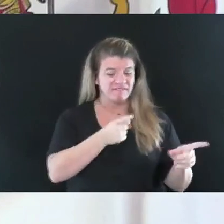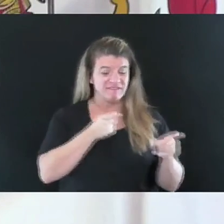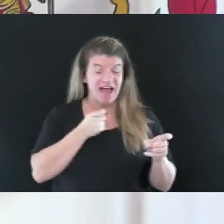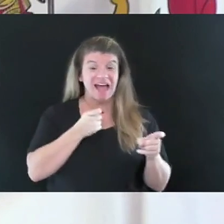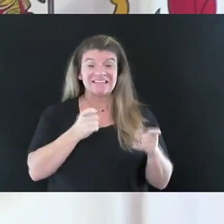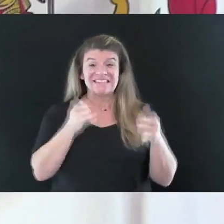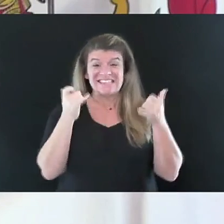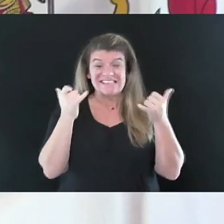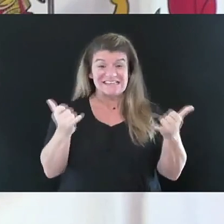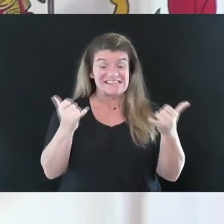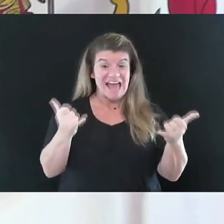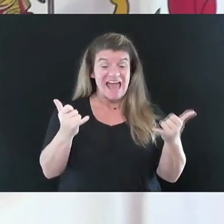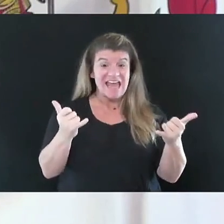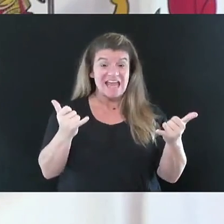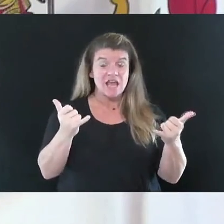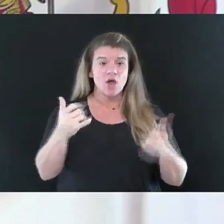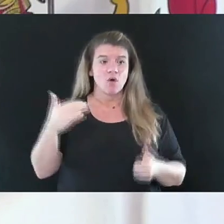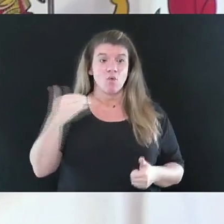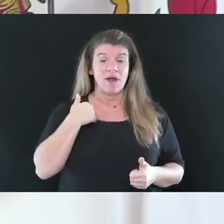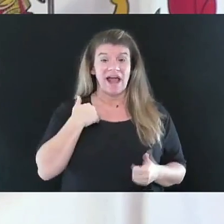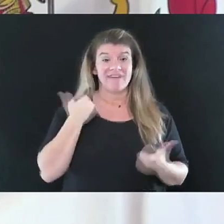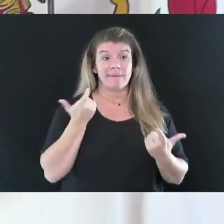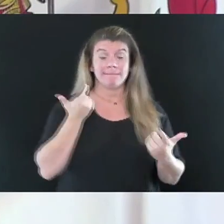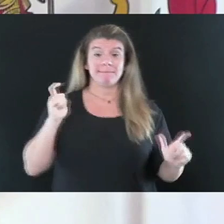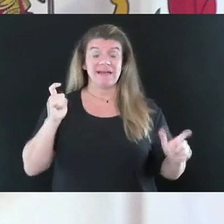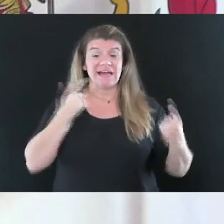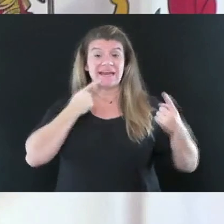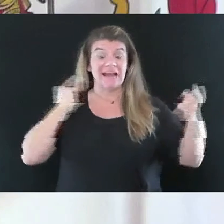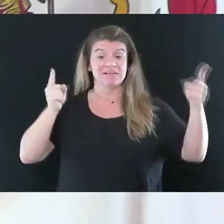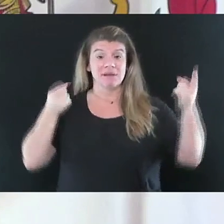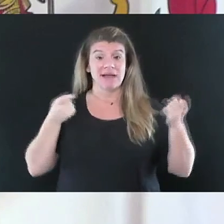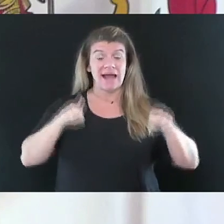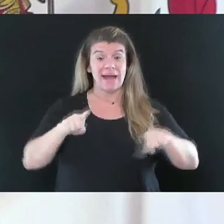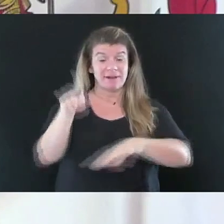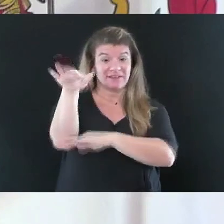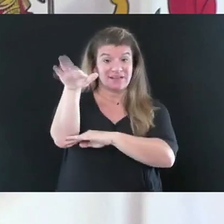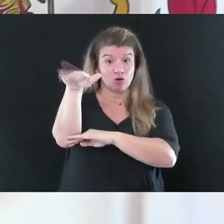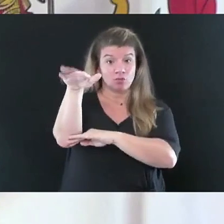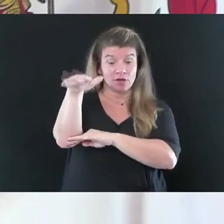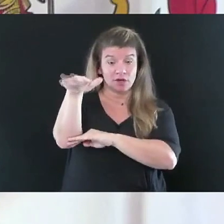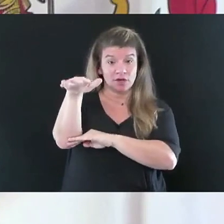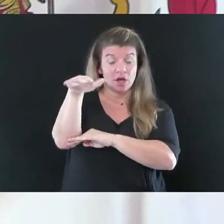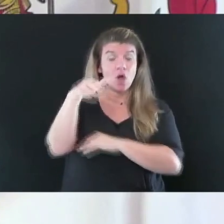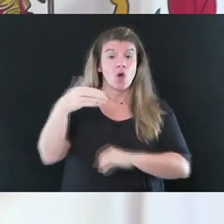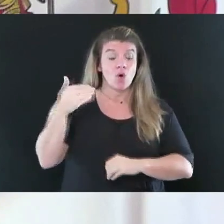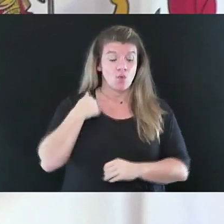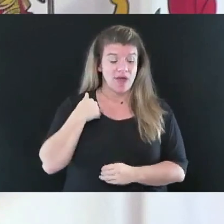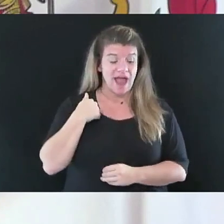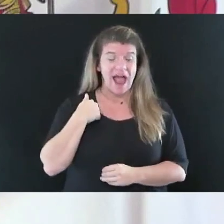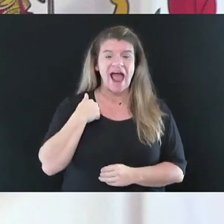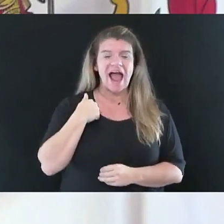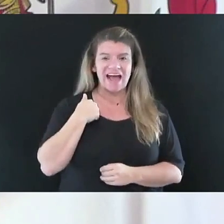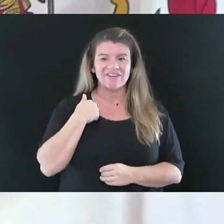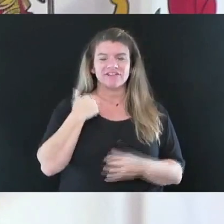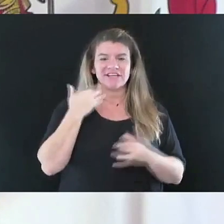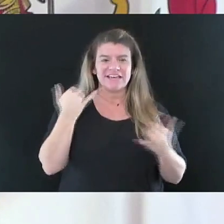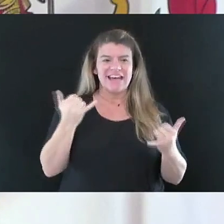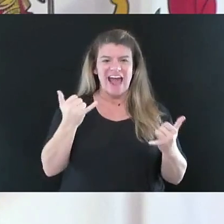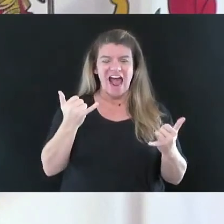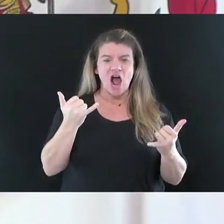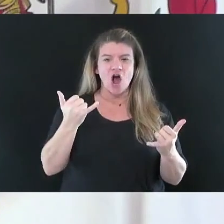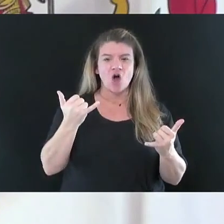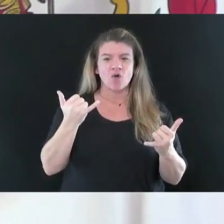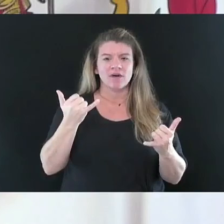know, today we're, we're, we've got a big announcement that's coming out about this afternoon. We've got to move a bunch of the video